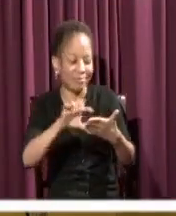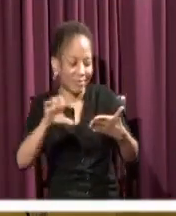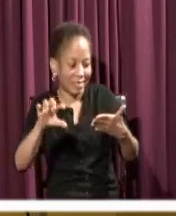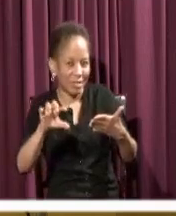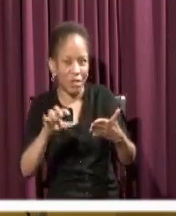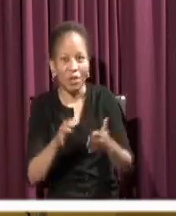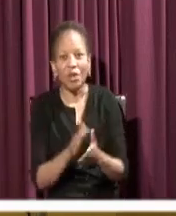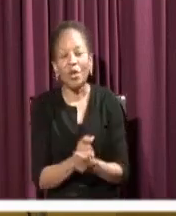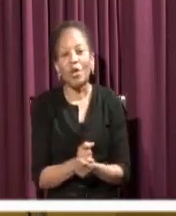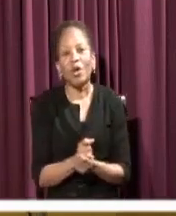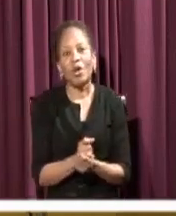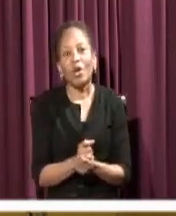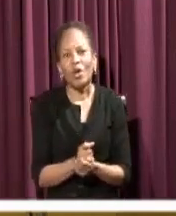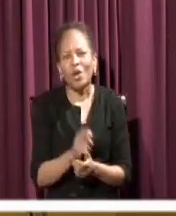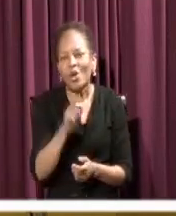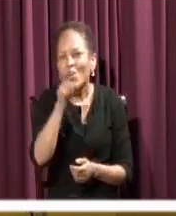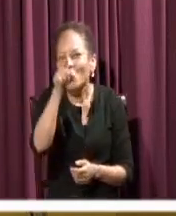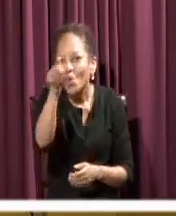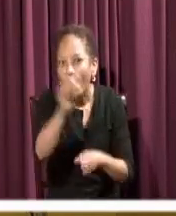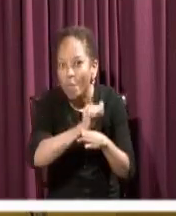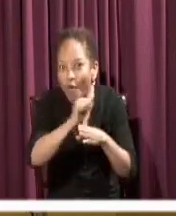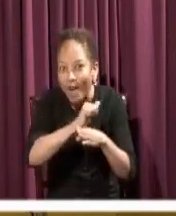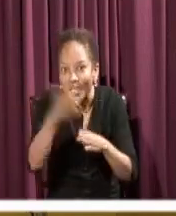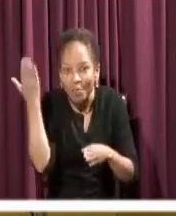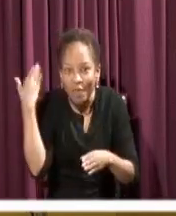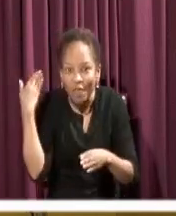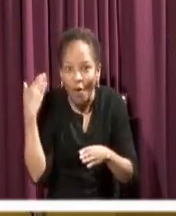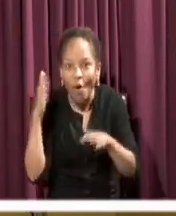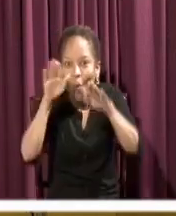Have you practiced your walking on water skills recently?